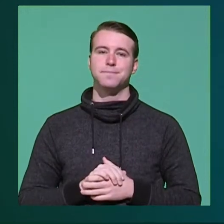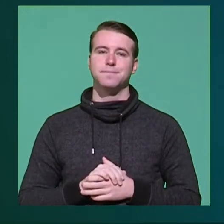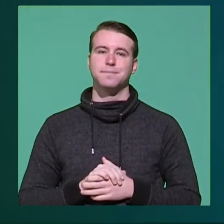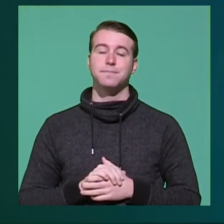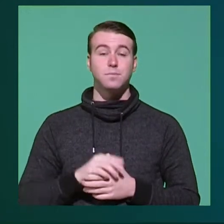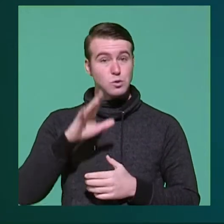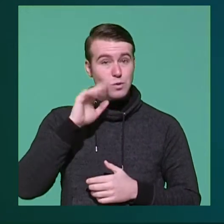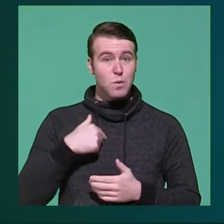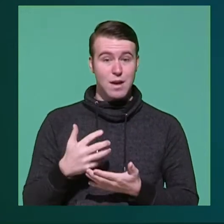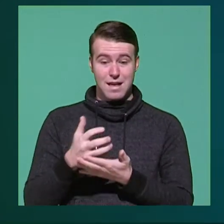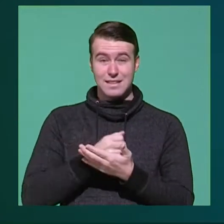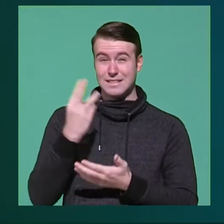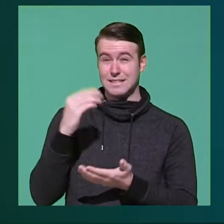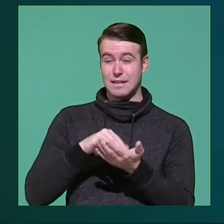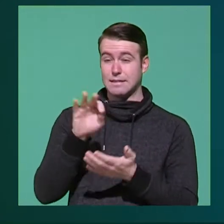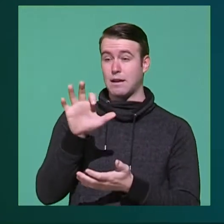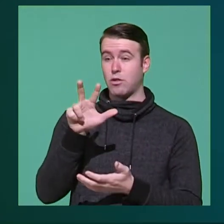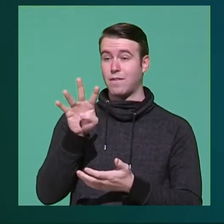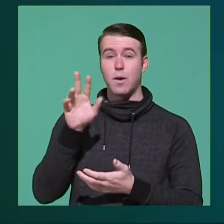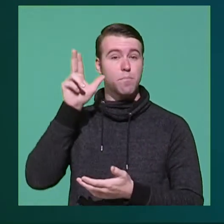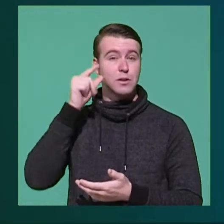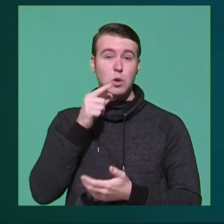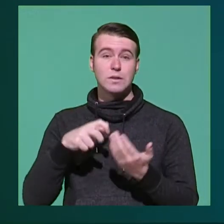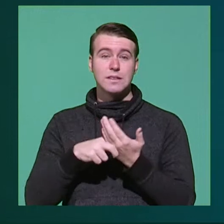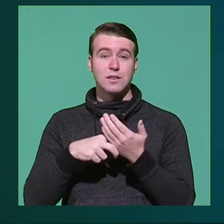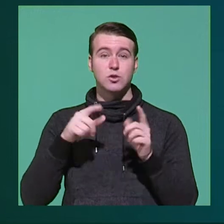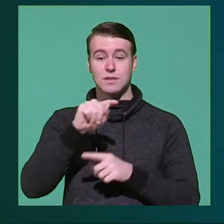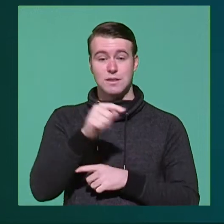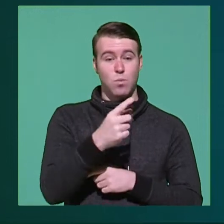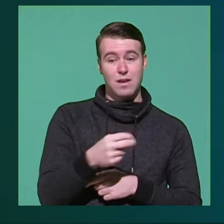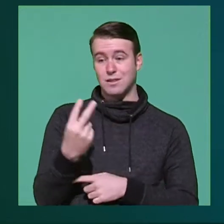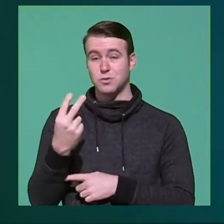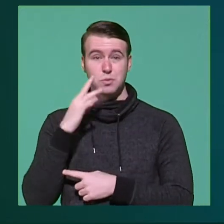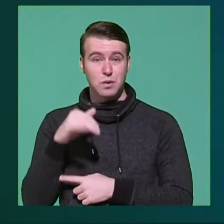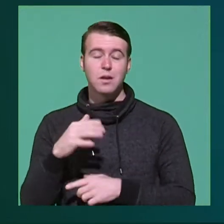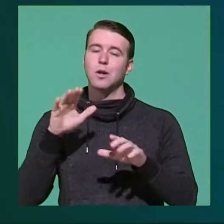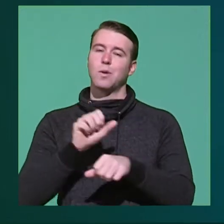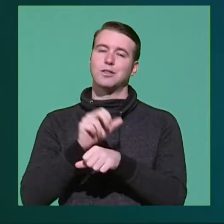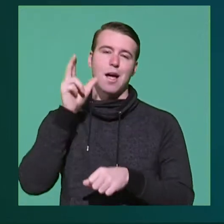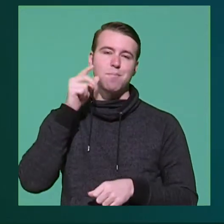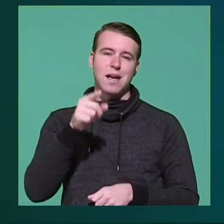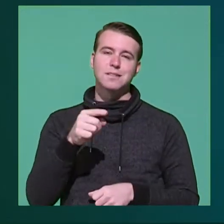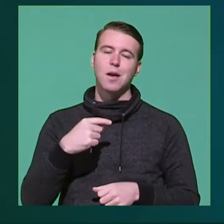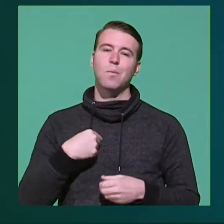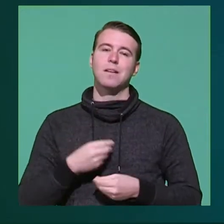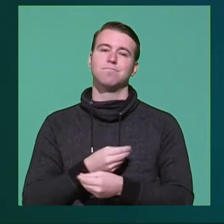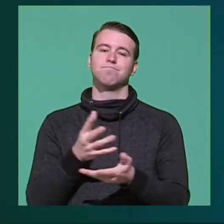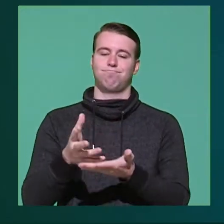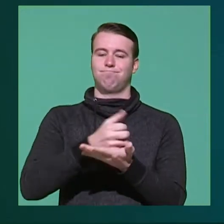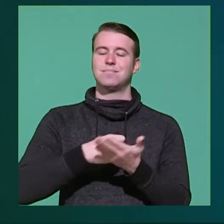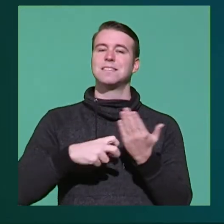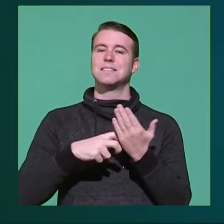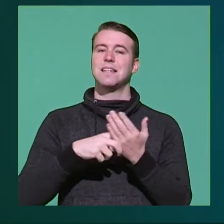Did you know that we collected 6,934 Mustang Gold tickets during Terms 1 and 2? Great job Mustangs! We'll be getting collecting tickets